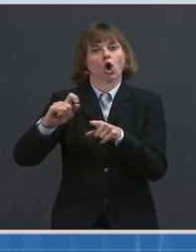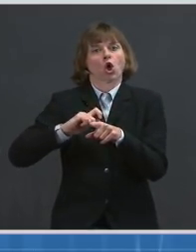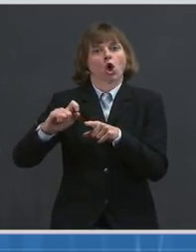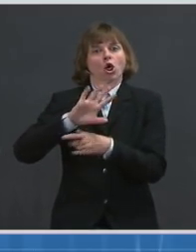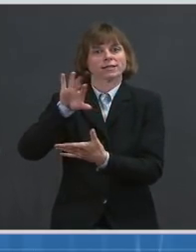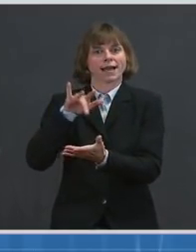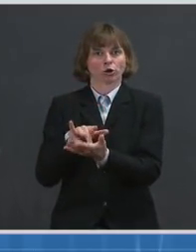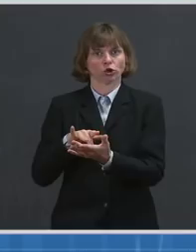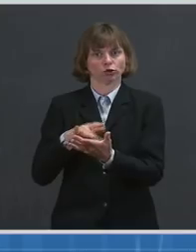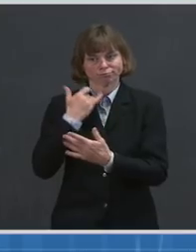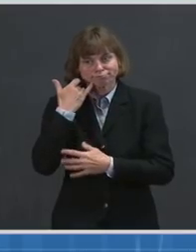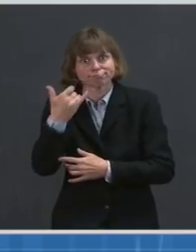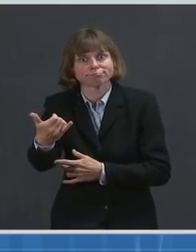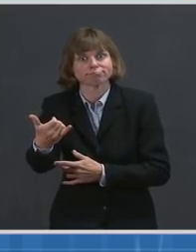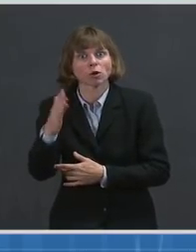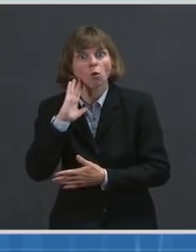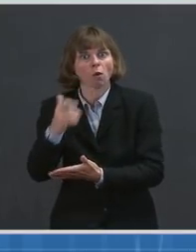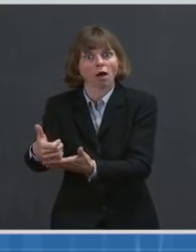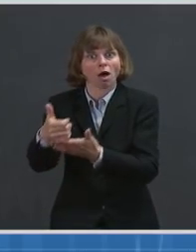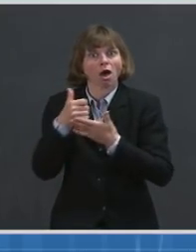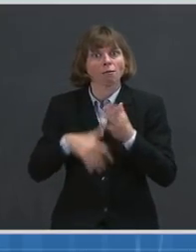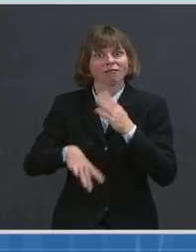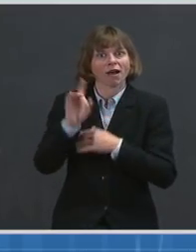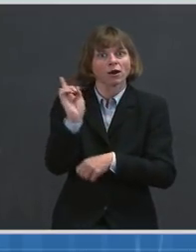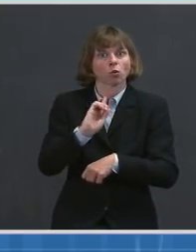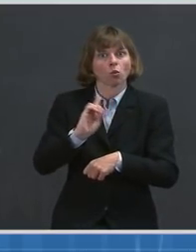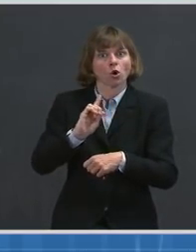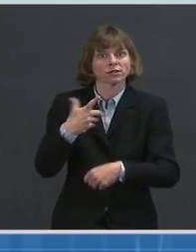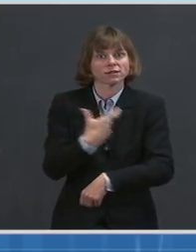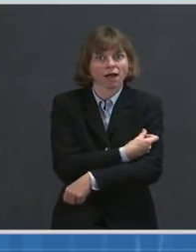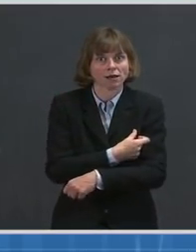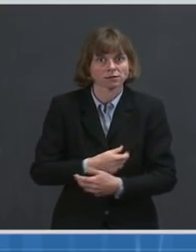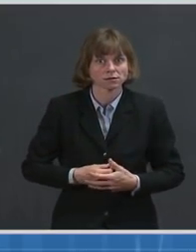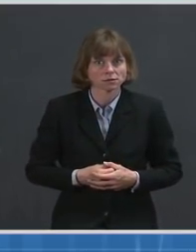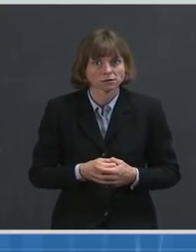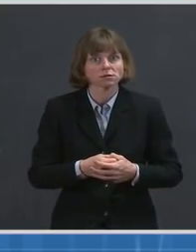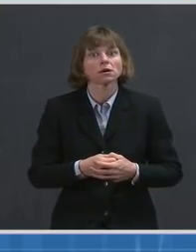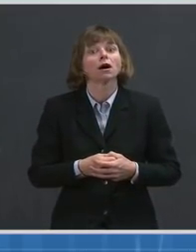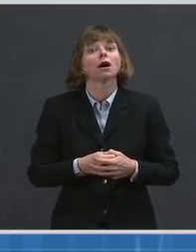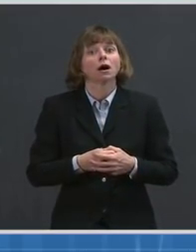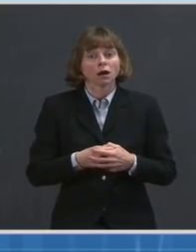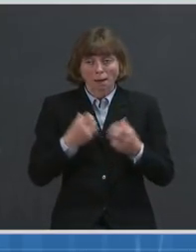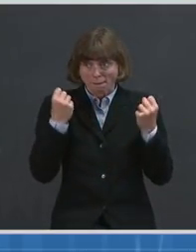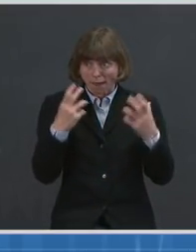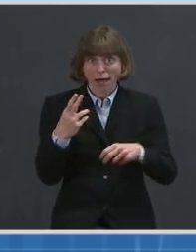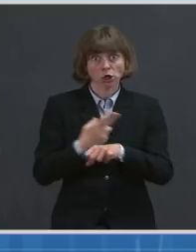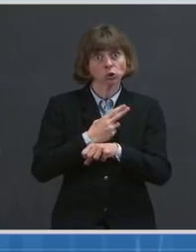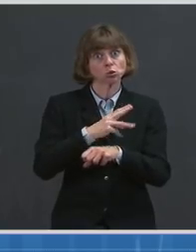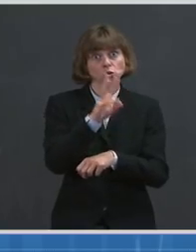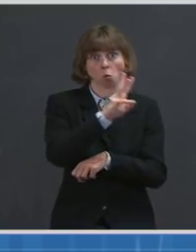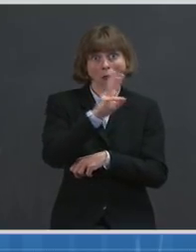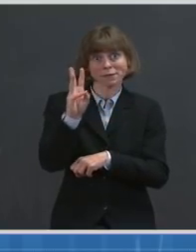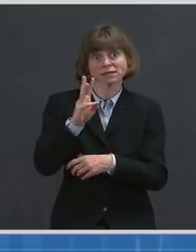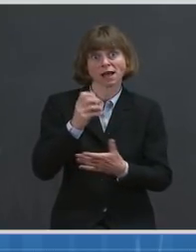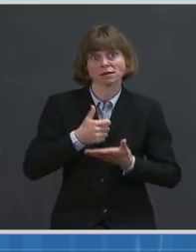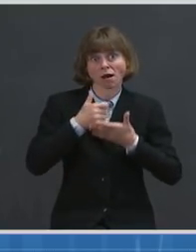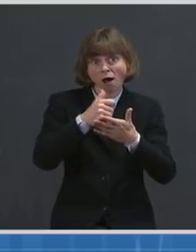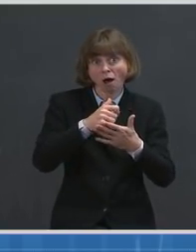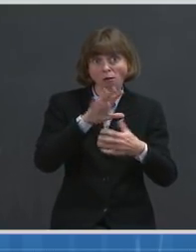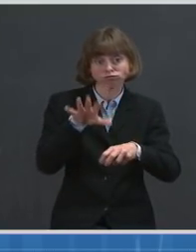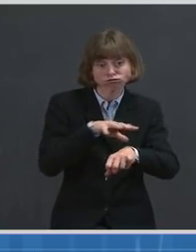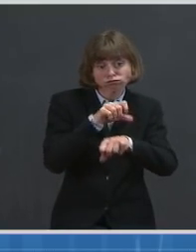Since so many Americans use their state and local websites to schedule vaccine appointments, the administration will also deploy